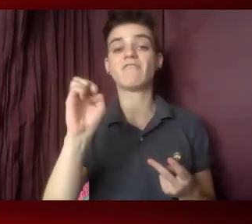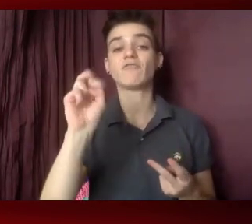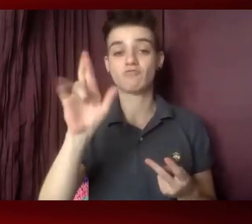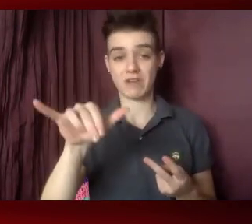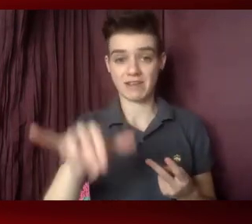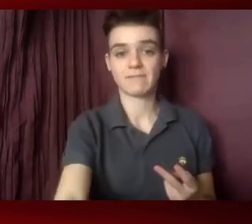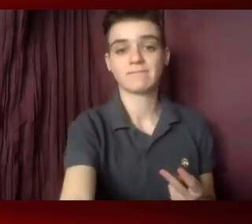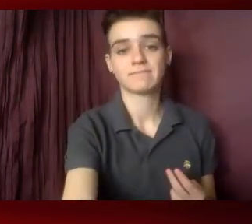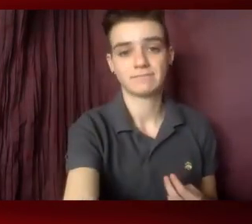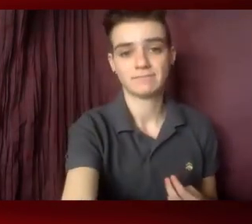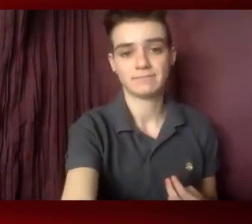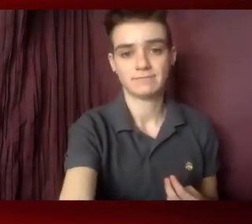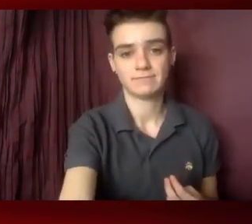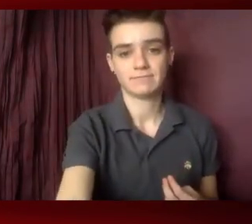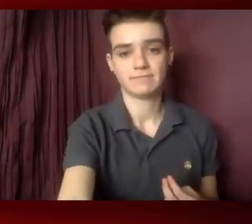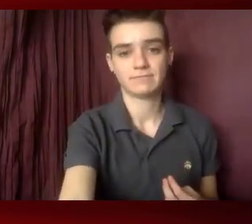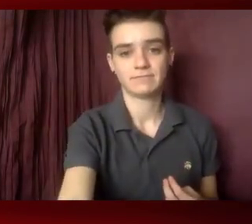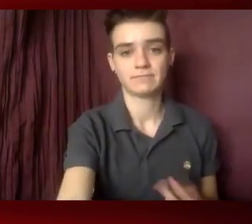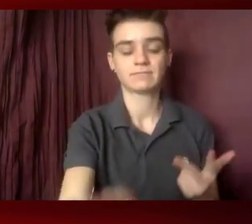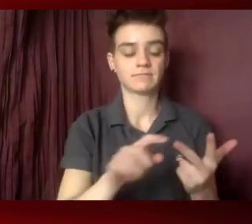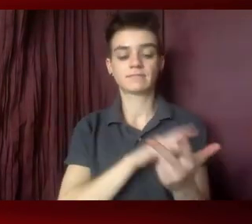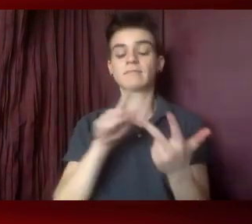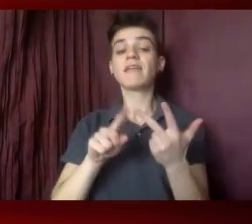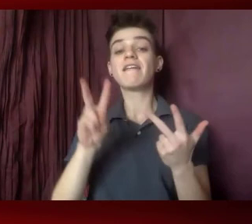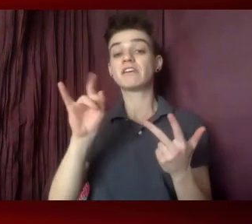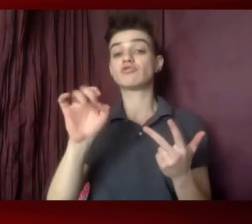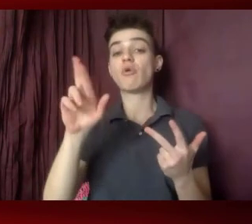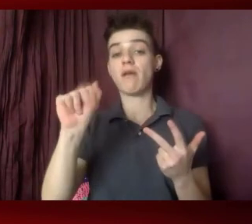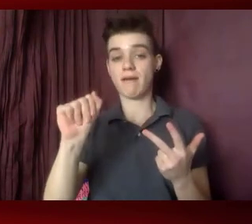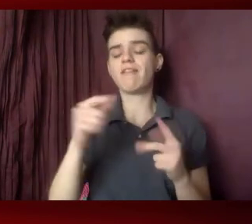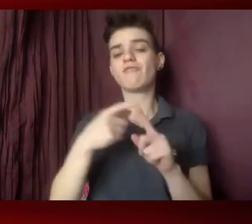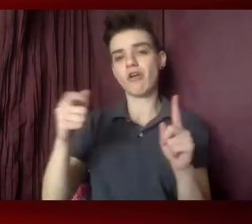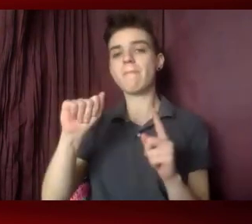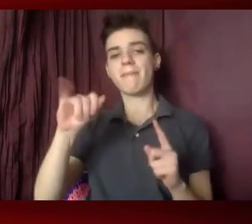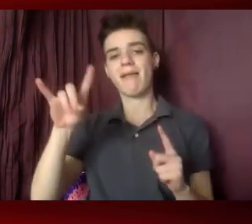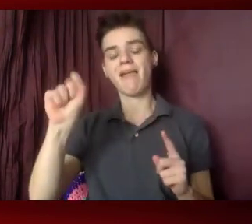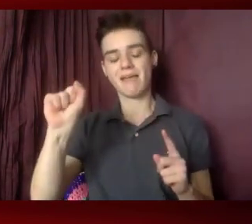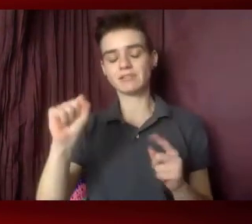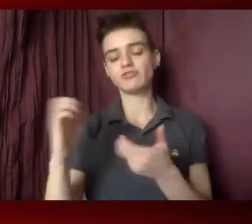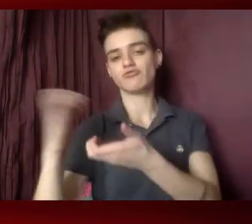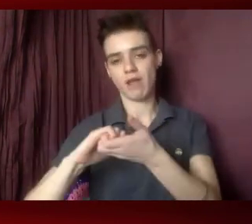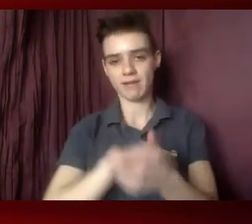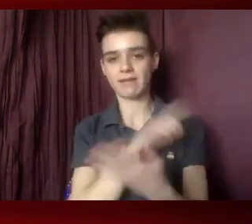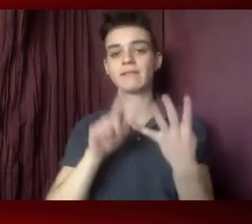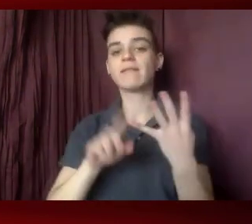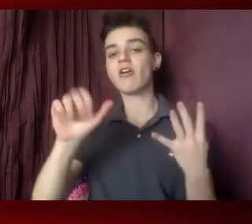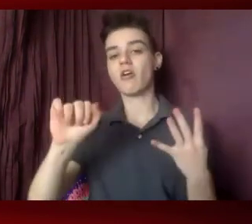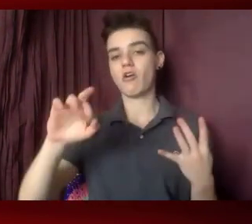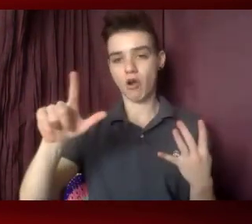Victoria Rodriguez rolled on from AIDS United, Carl Bologna Jr. from AIDS United.